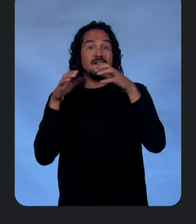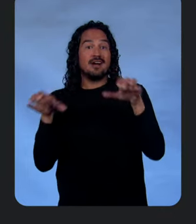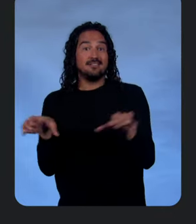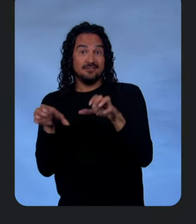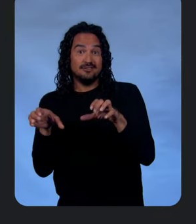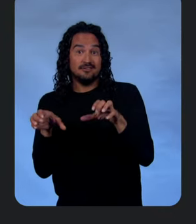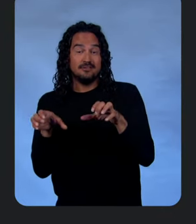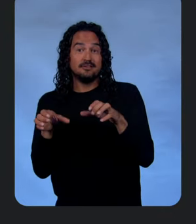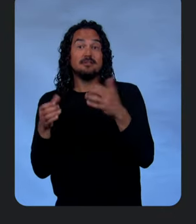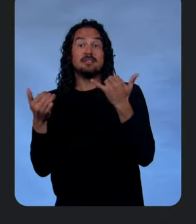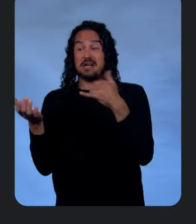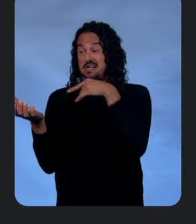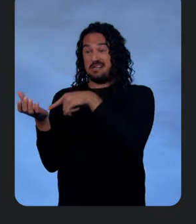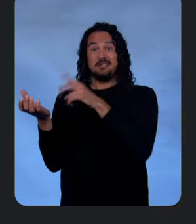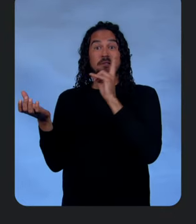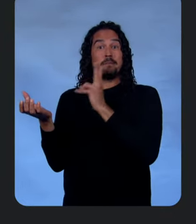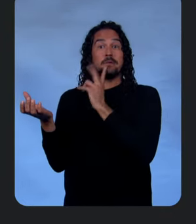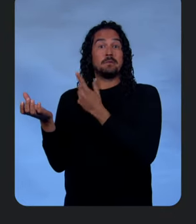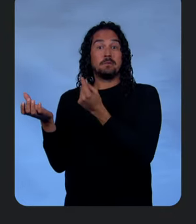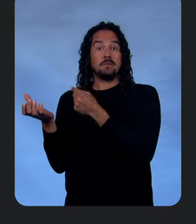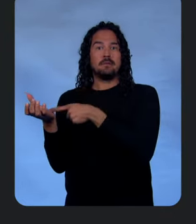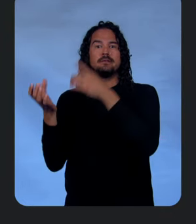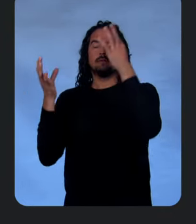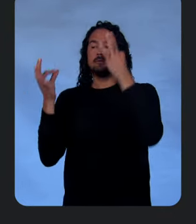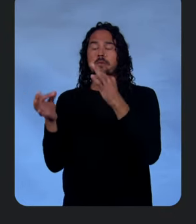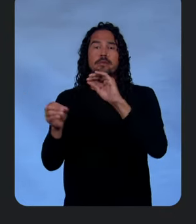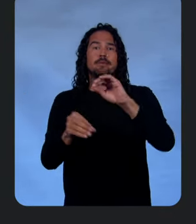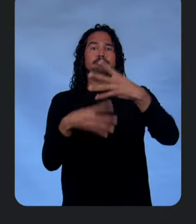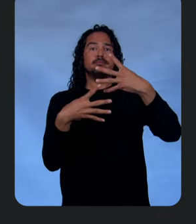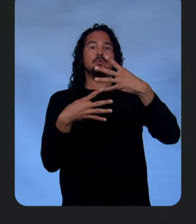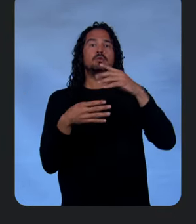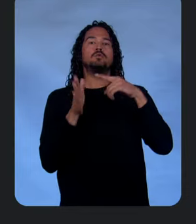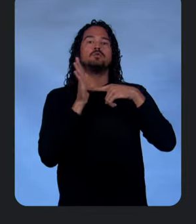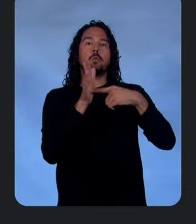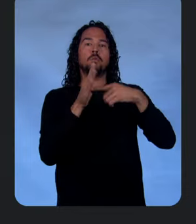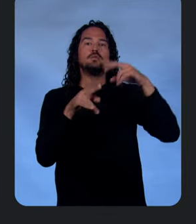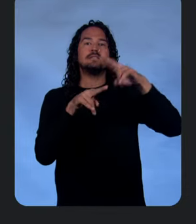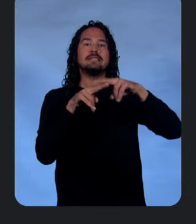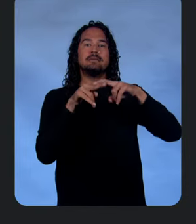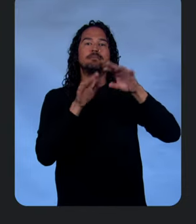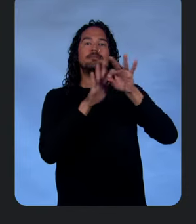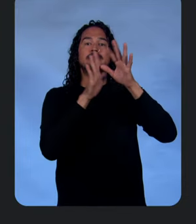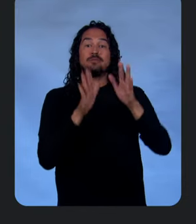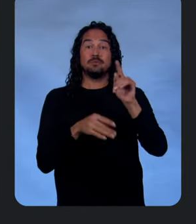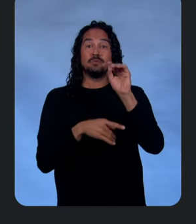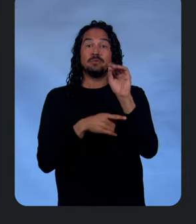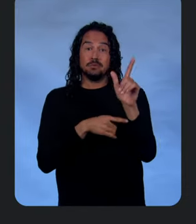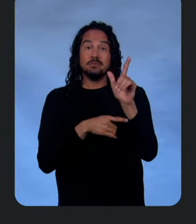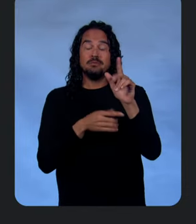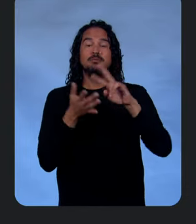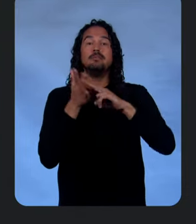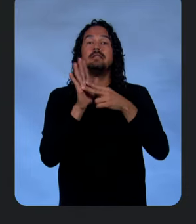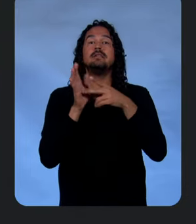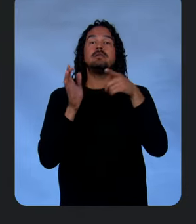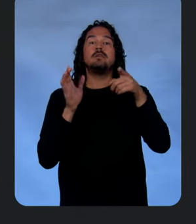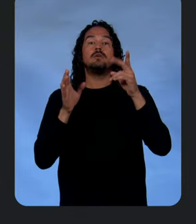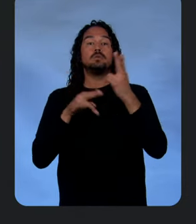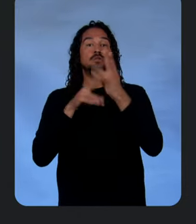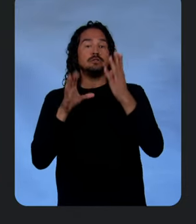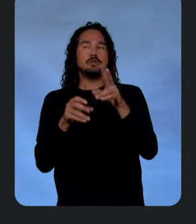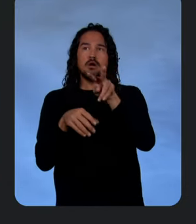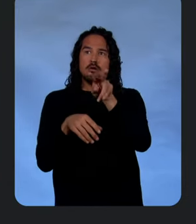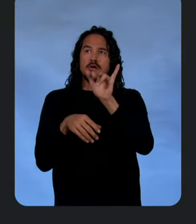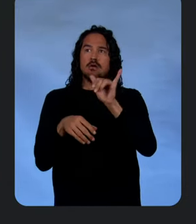this time, Gemini decides to call the show seat picker tool, which gets the user current seat, but also